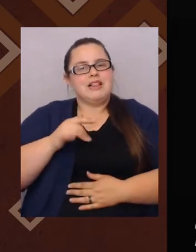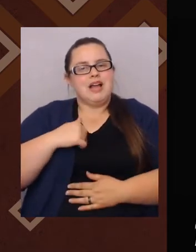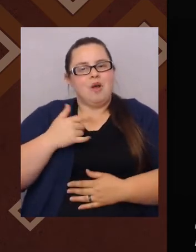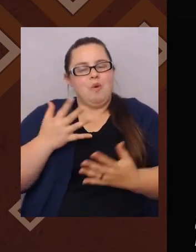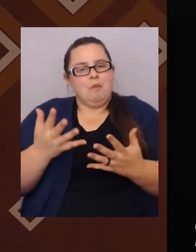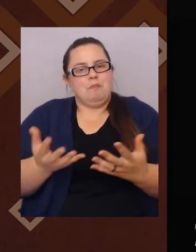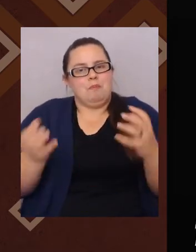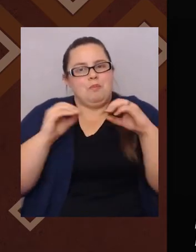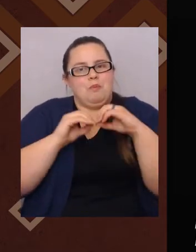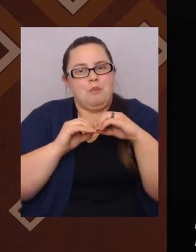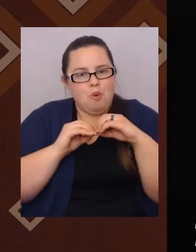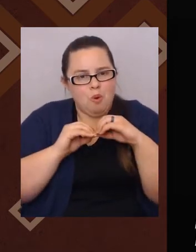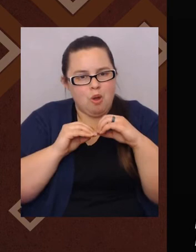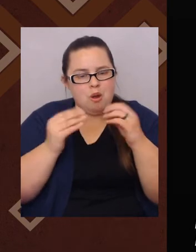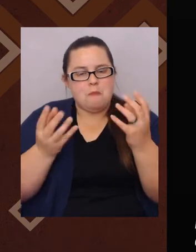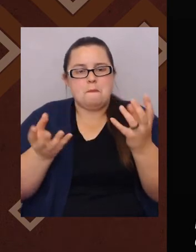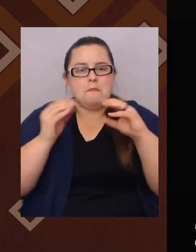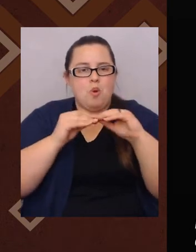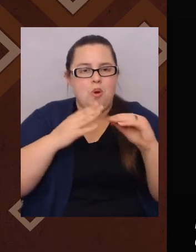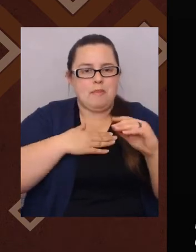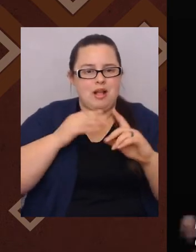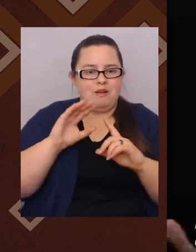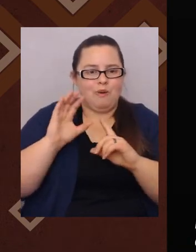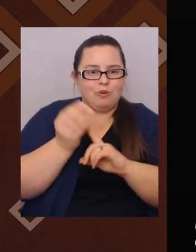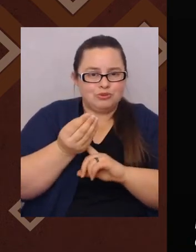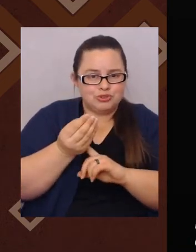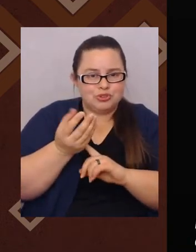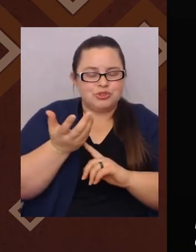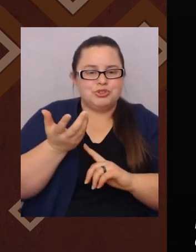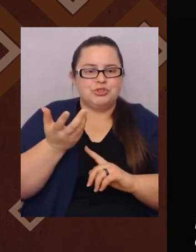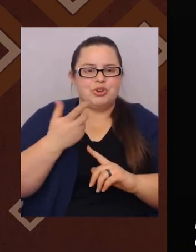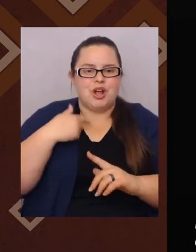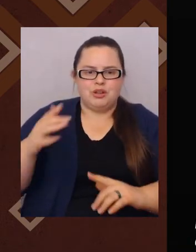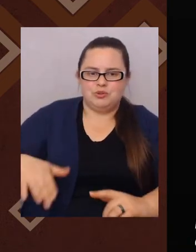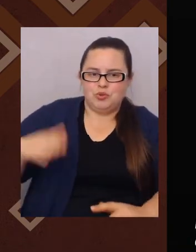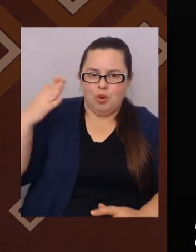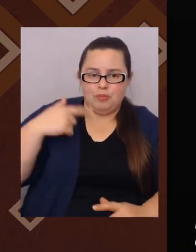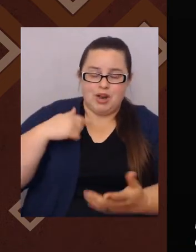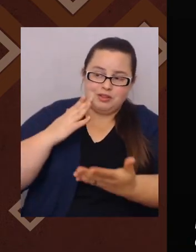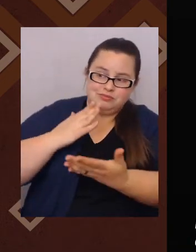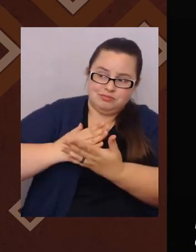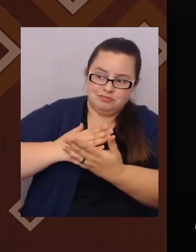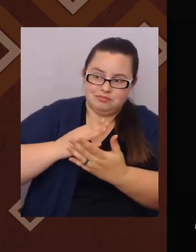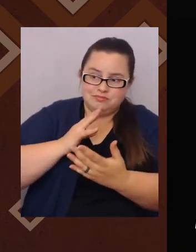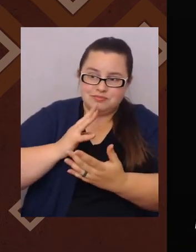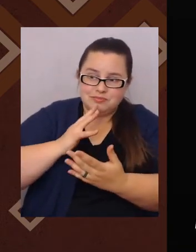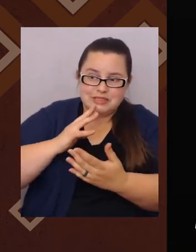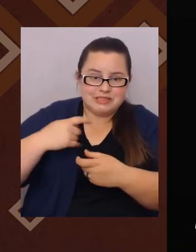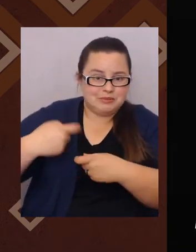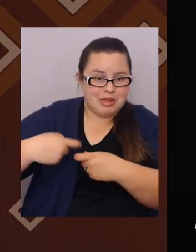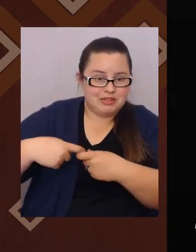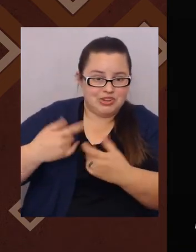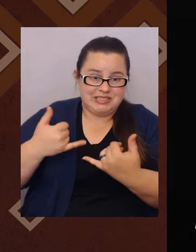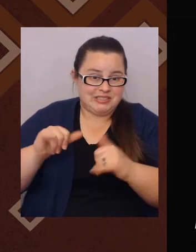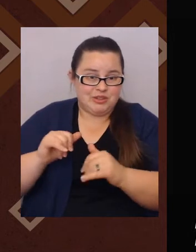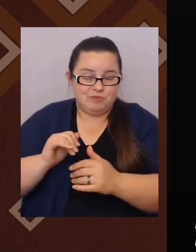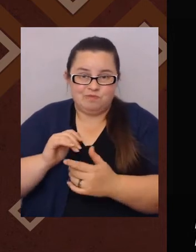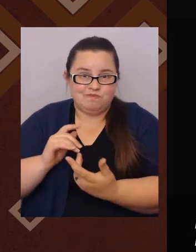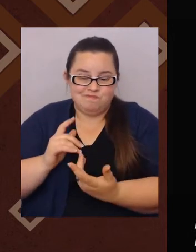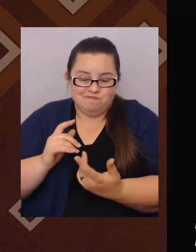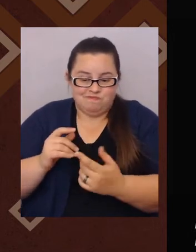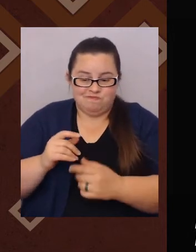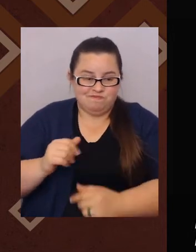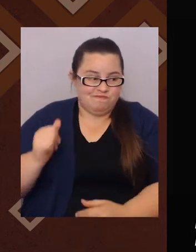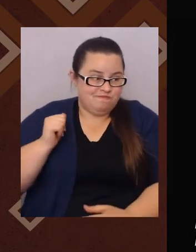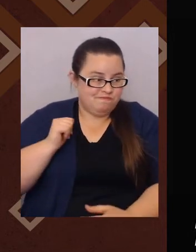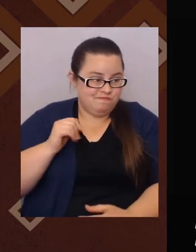In some context, not in all context. Depends where I am. Depends who I'm with. Depends a lot, whole lot of things. Depends what language I'm speaking. But however I look,